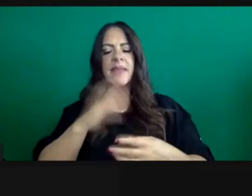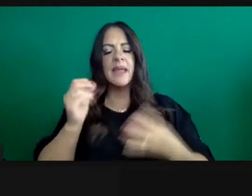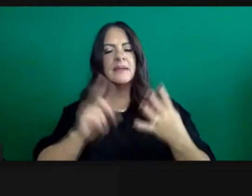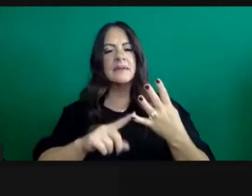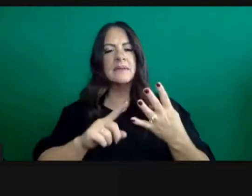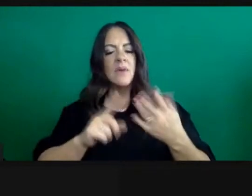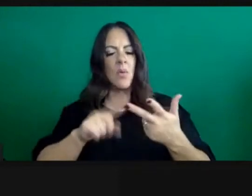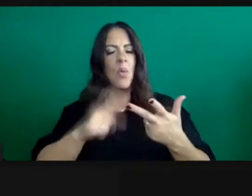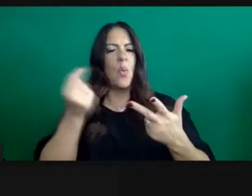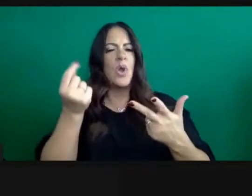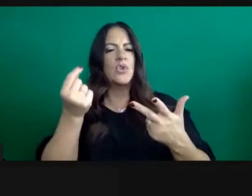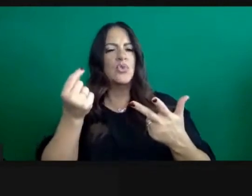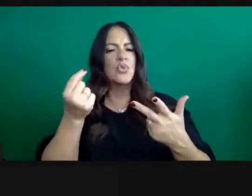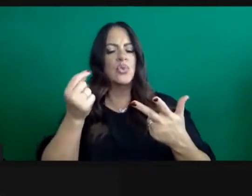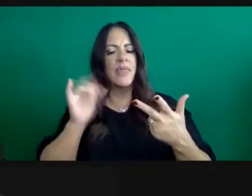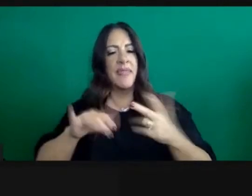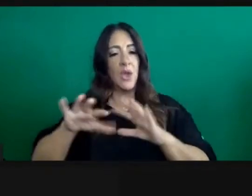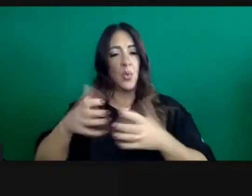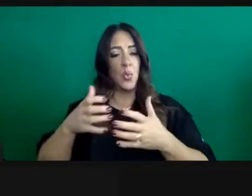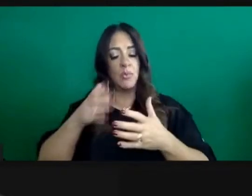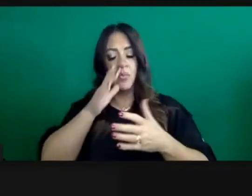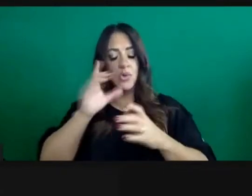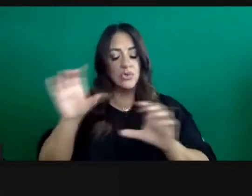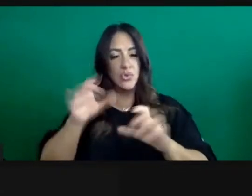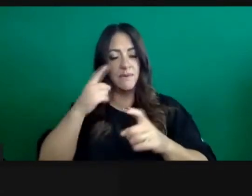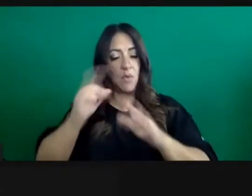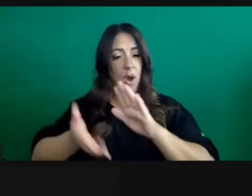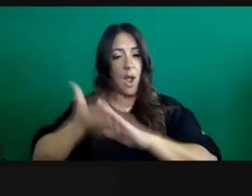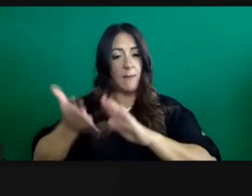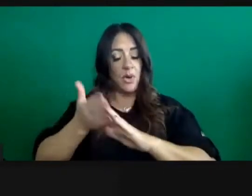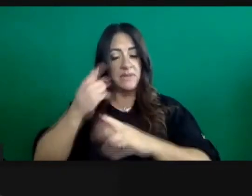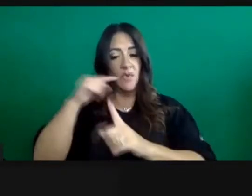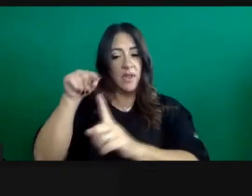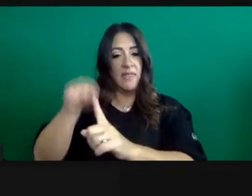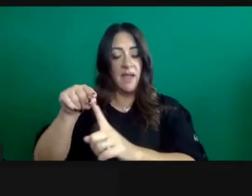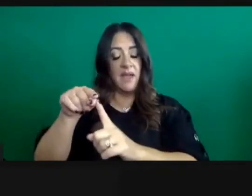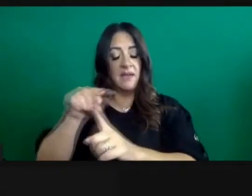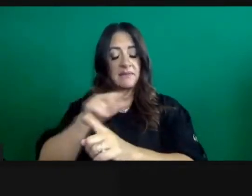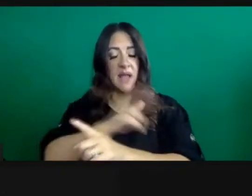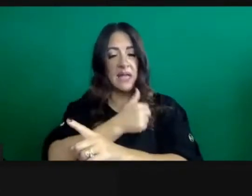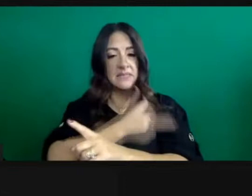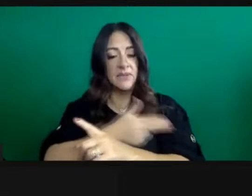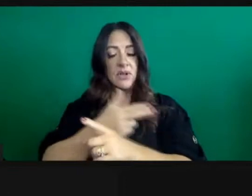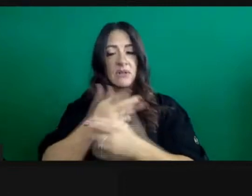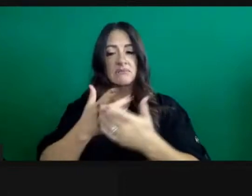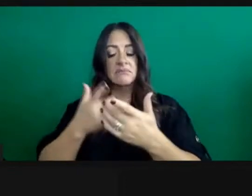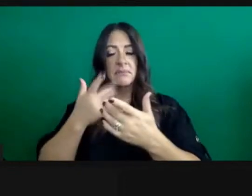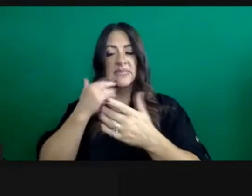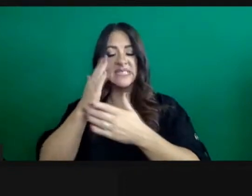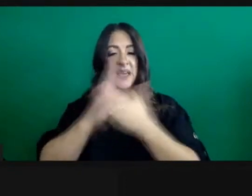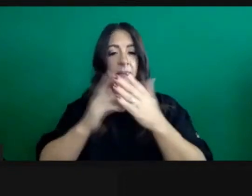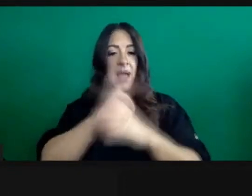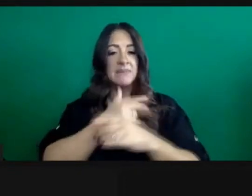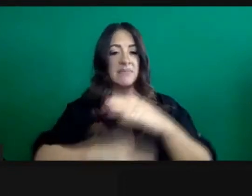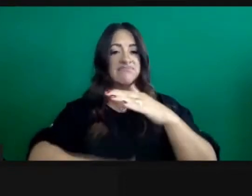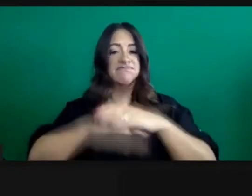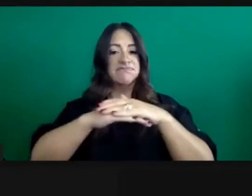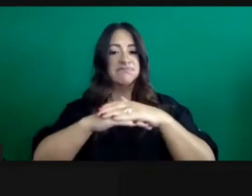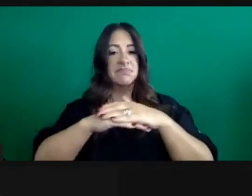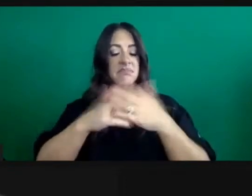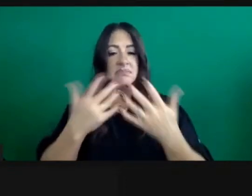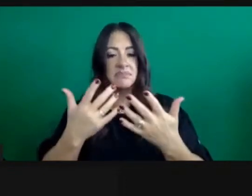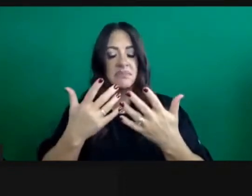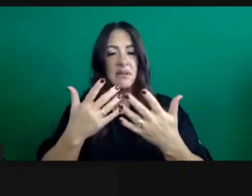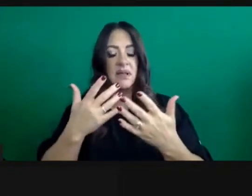they'll be doing operationally. I wonder if the capacity to coordinate hospital capacity didn't exist